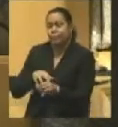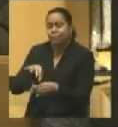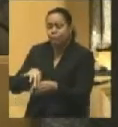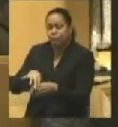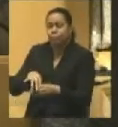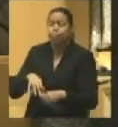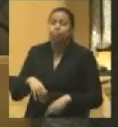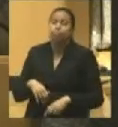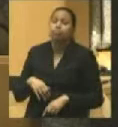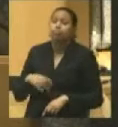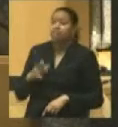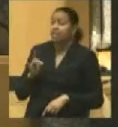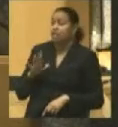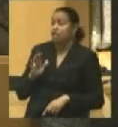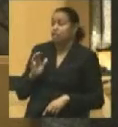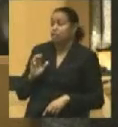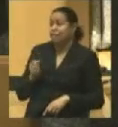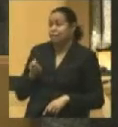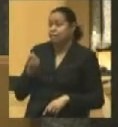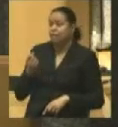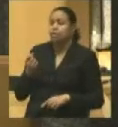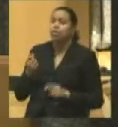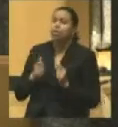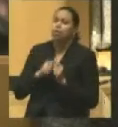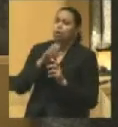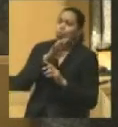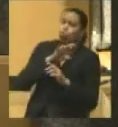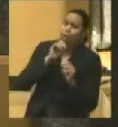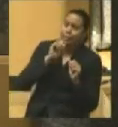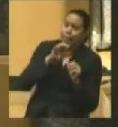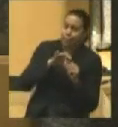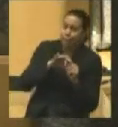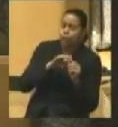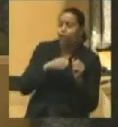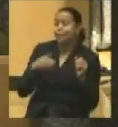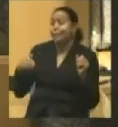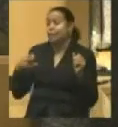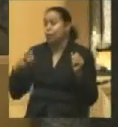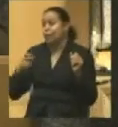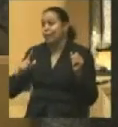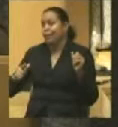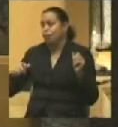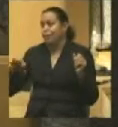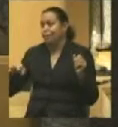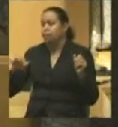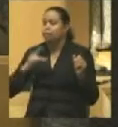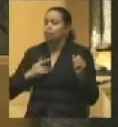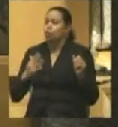In the 19th century, the average decline from presidential election to off-year election, according to Joel Silby, was about